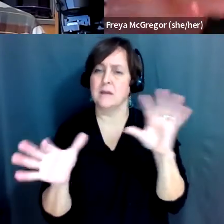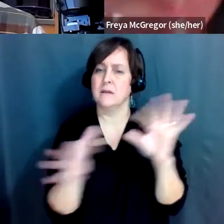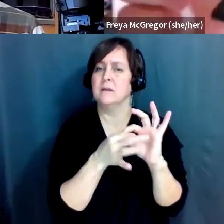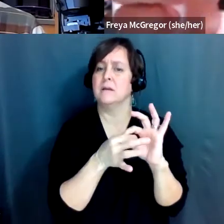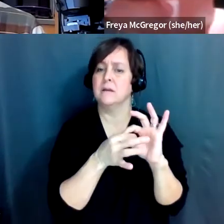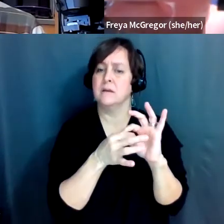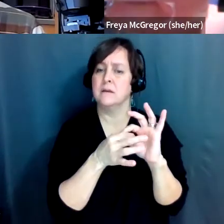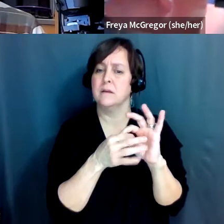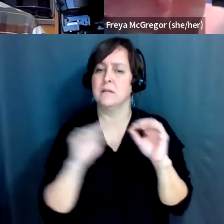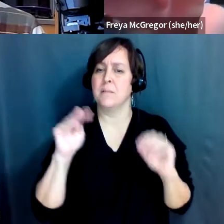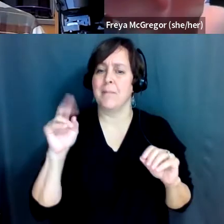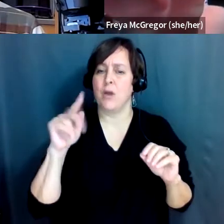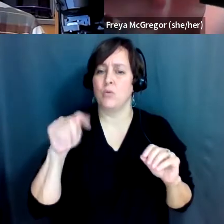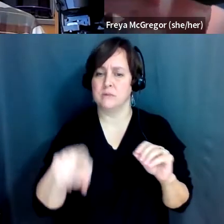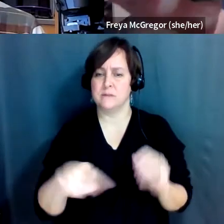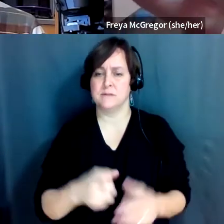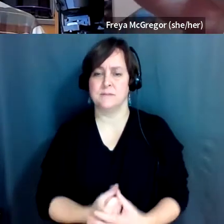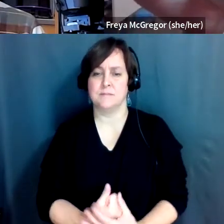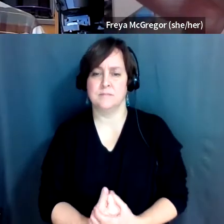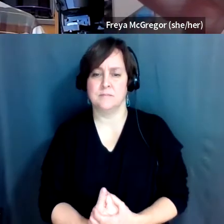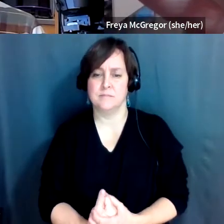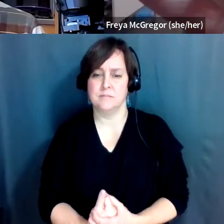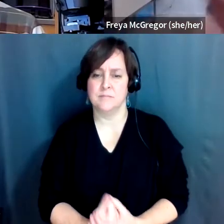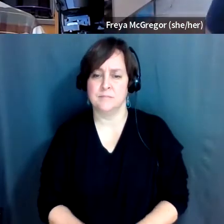to the binocular mount. So,